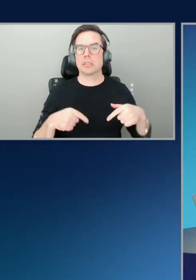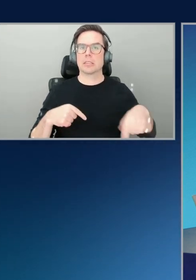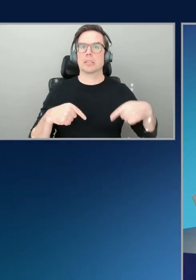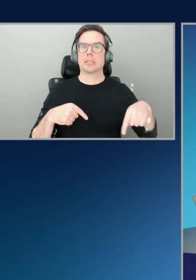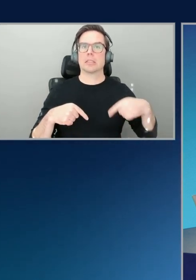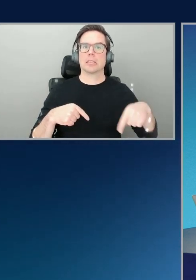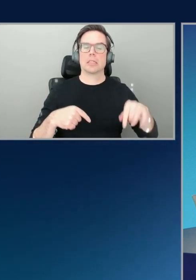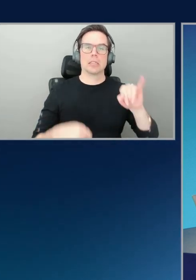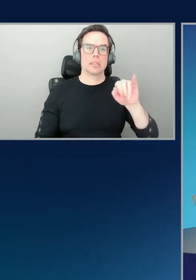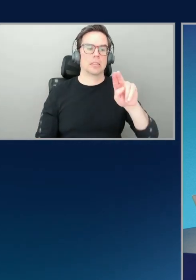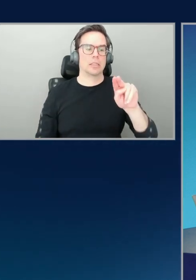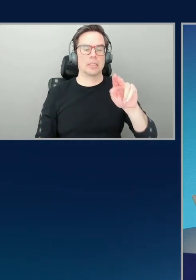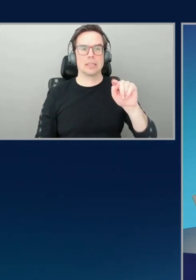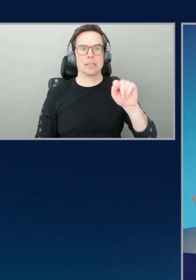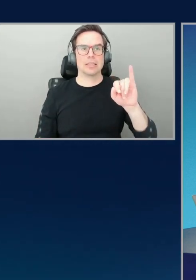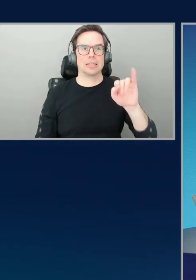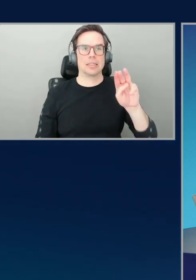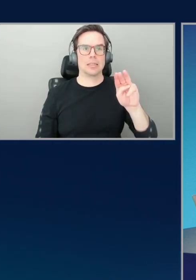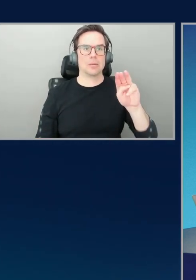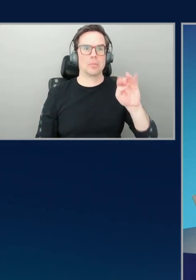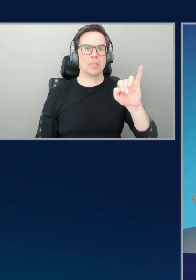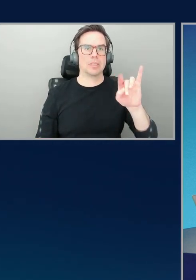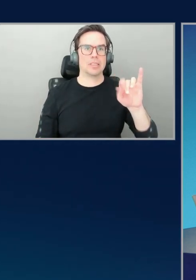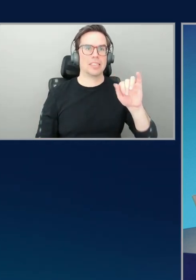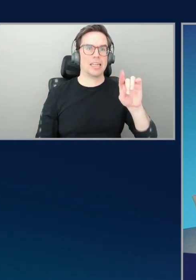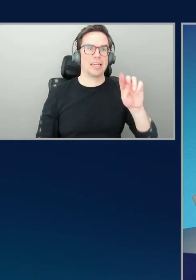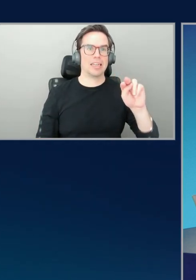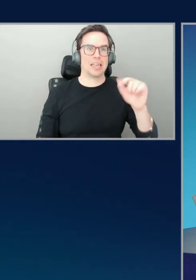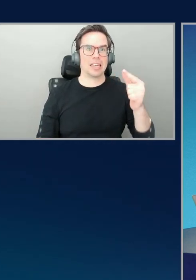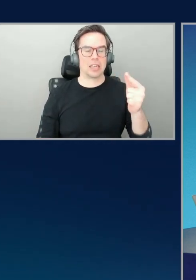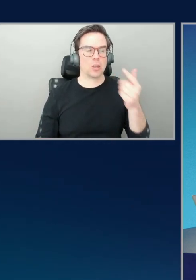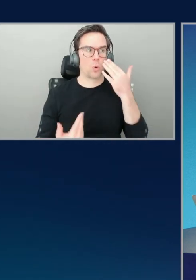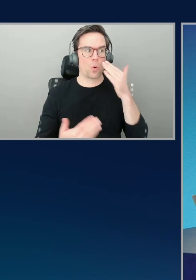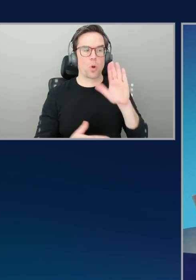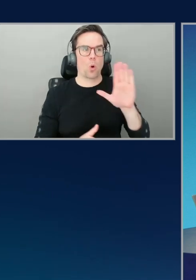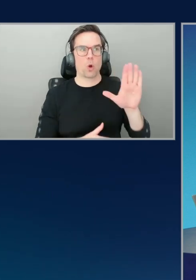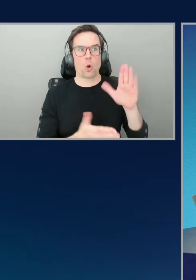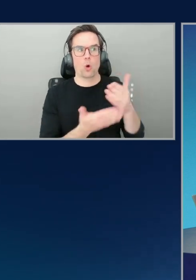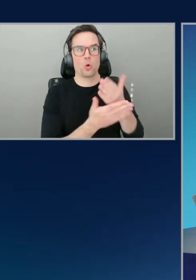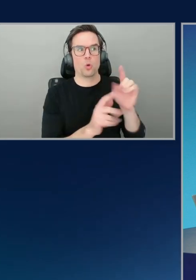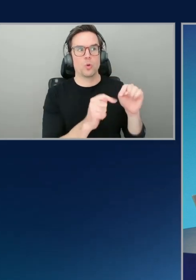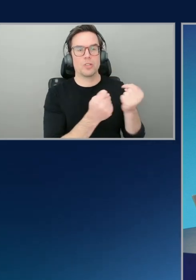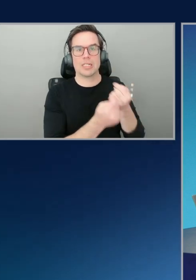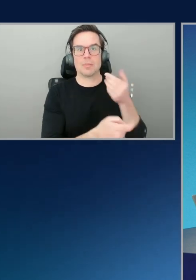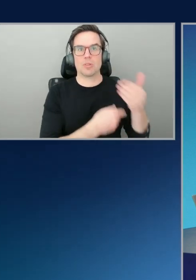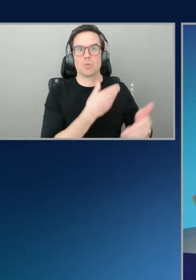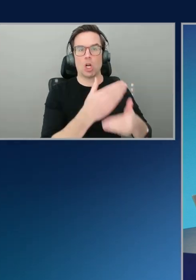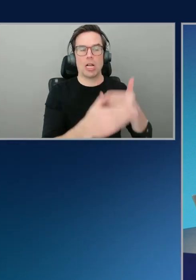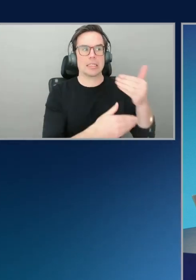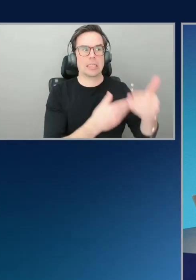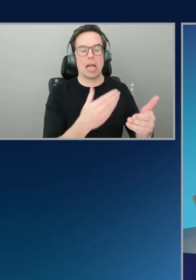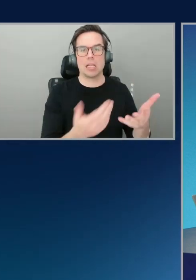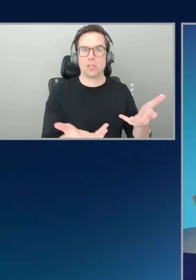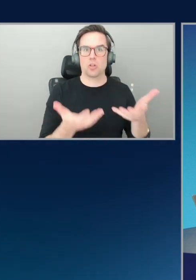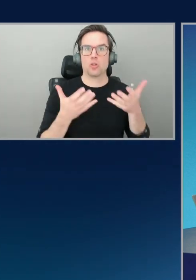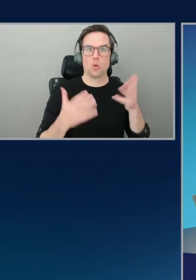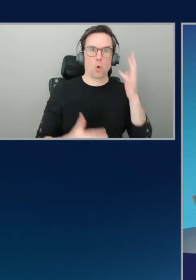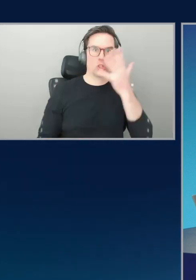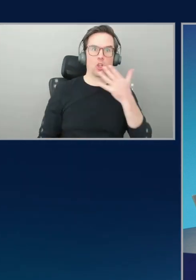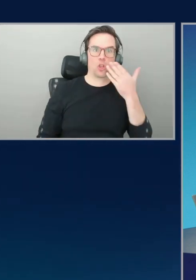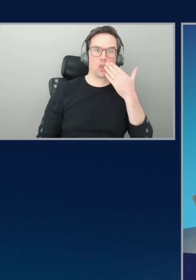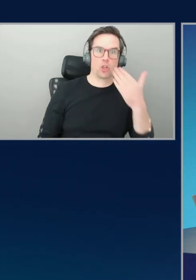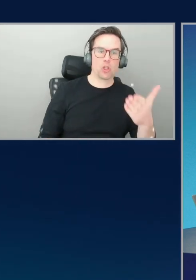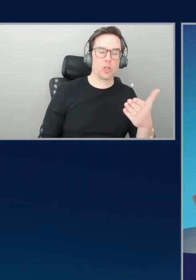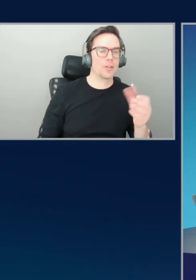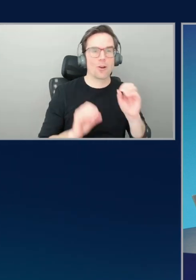you're new to a team and you don't know their process and you kind of want to put your best foot forward, right? Like there are no second impressions they say, right? And